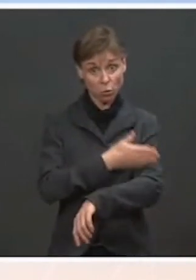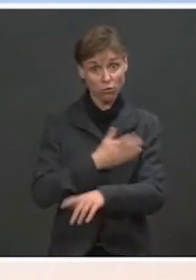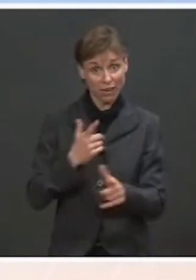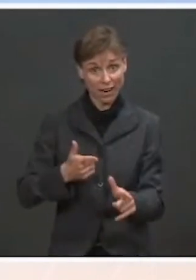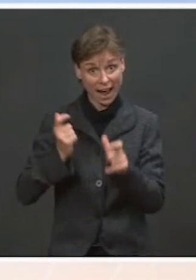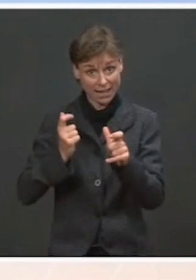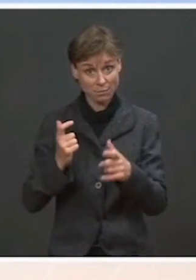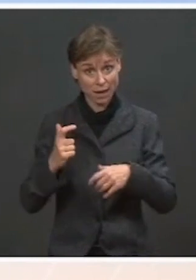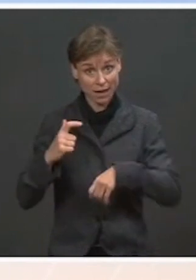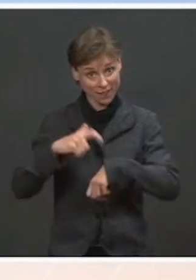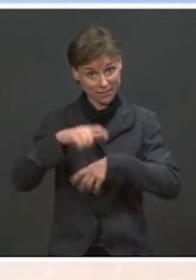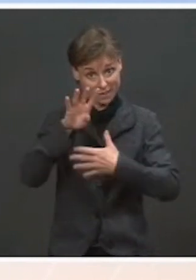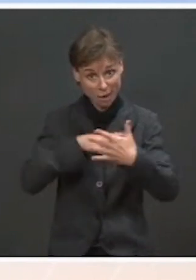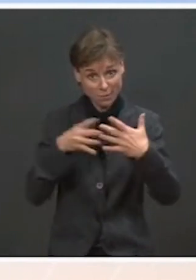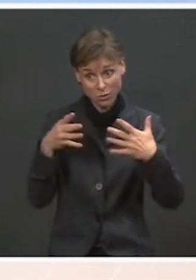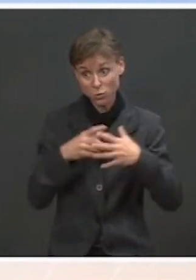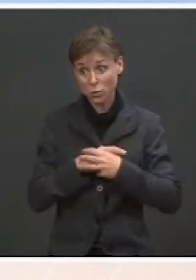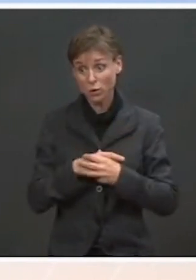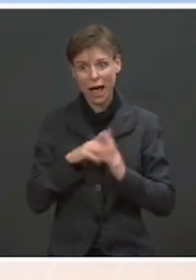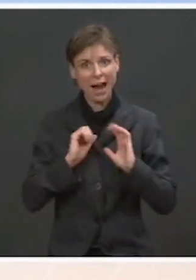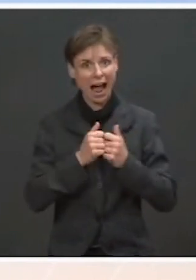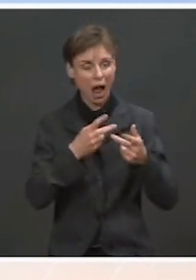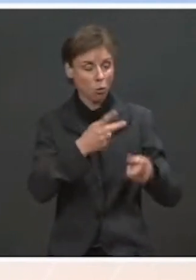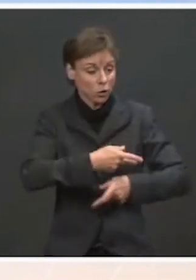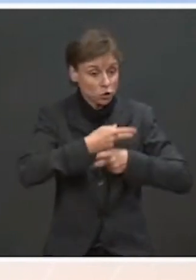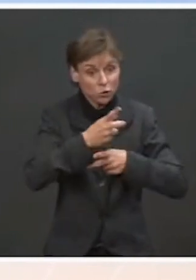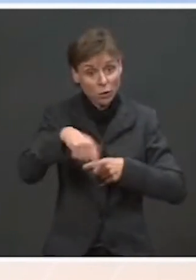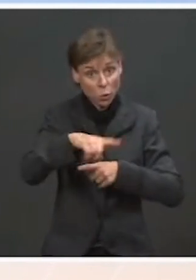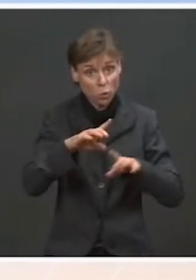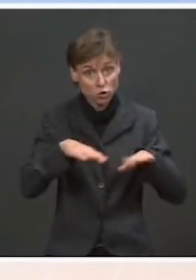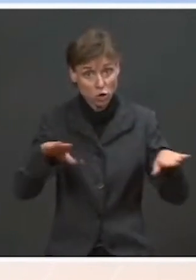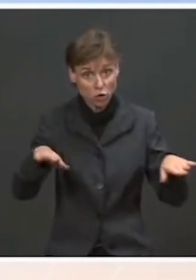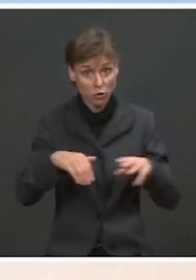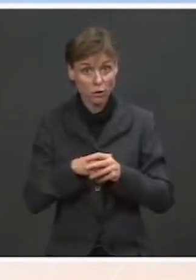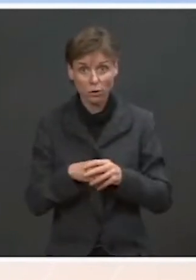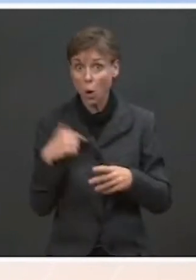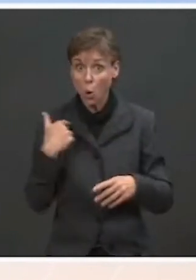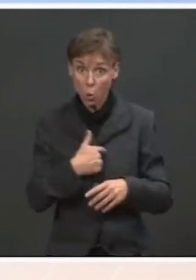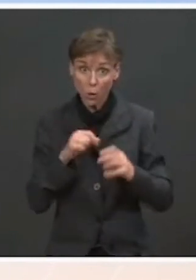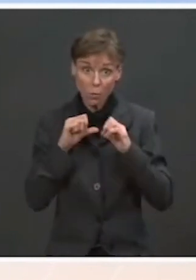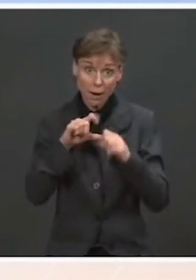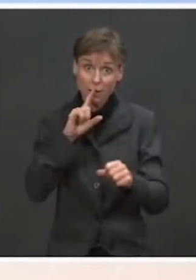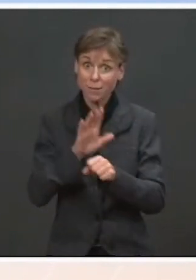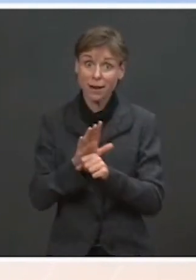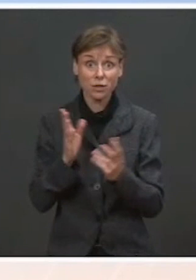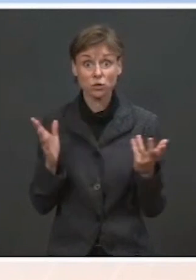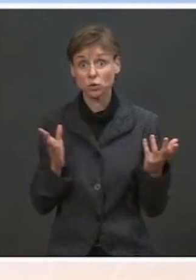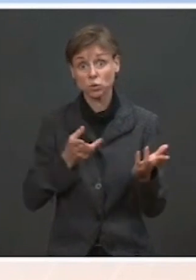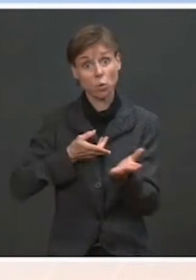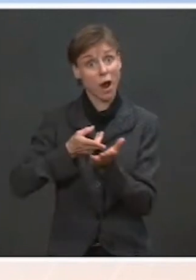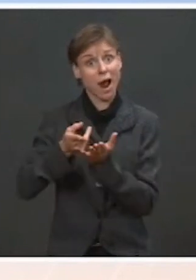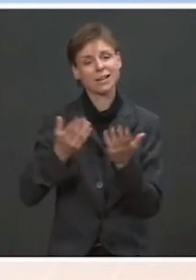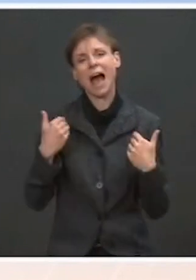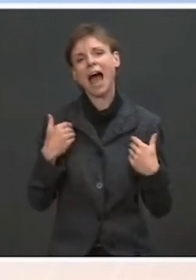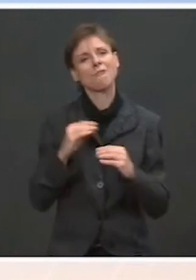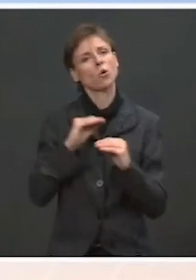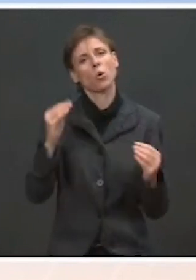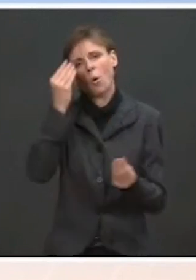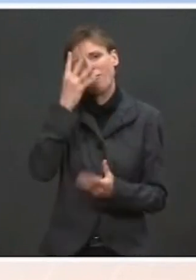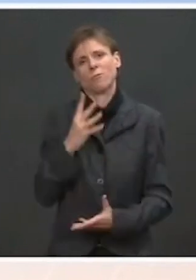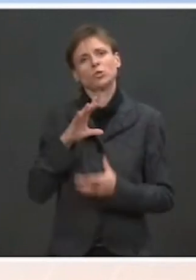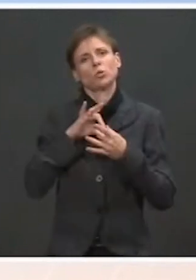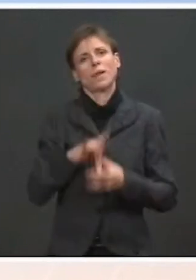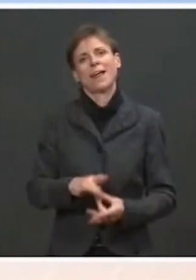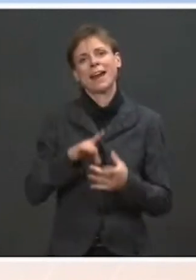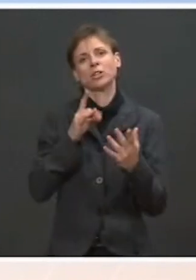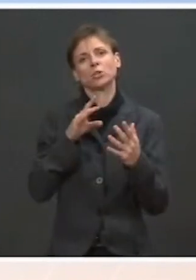the treatment of these children. And we remain committed to transparency. I don't have an update for you on the timeline for access,